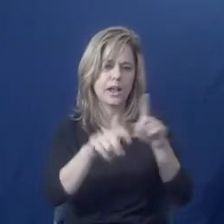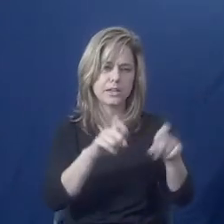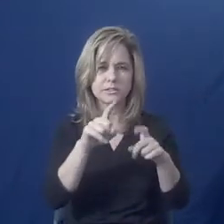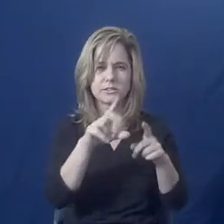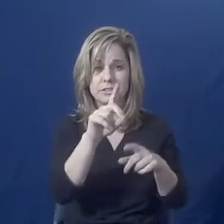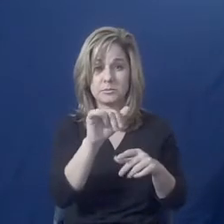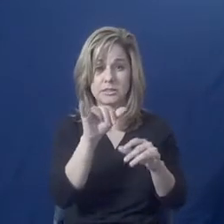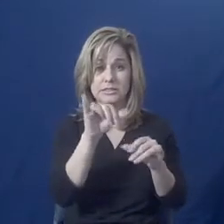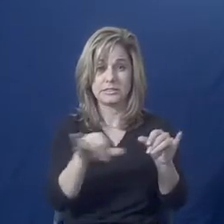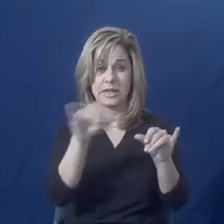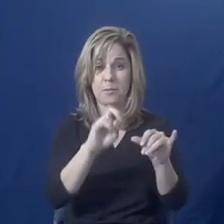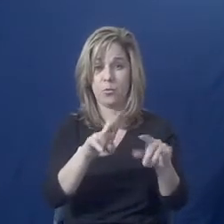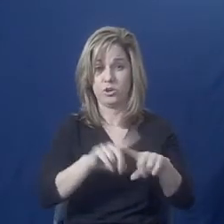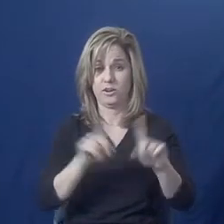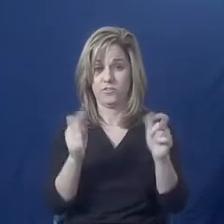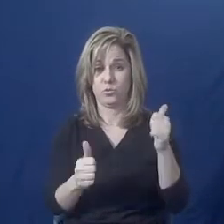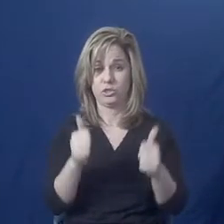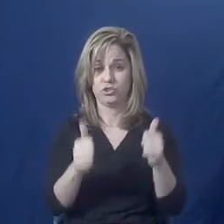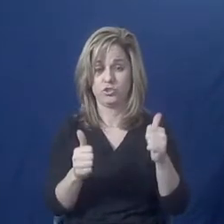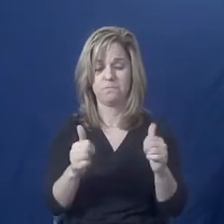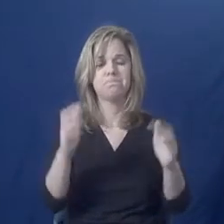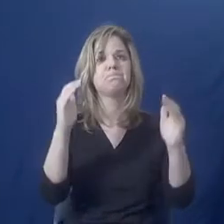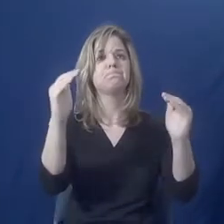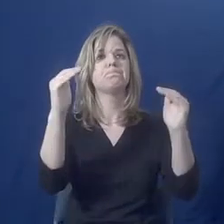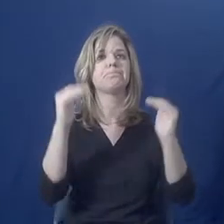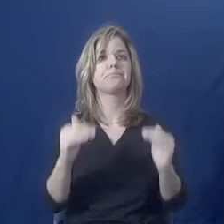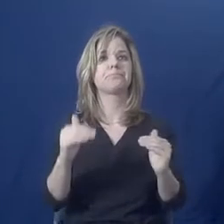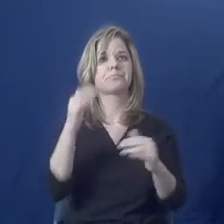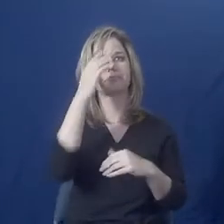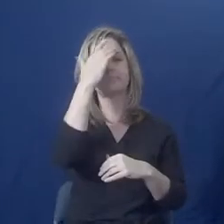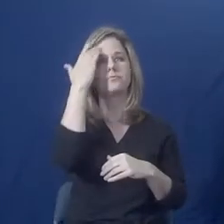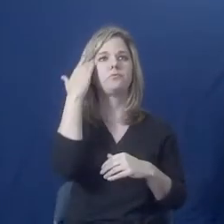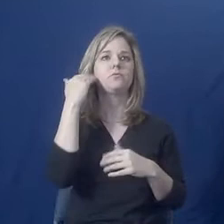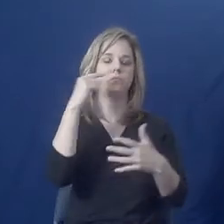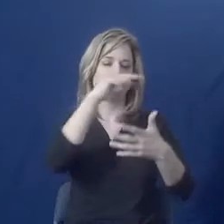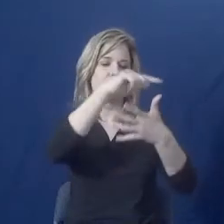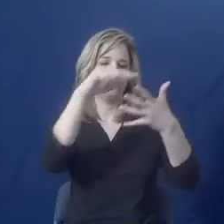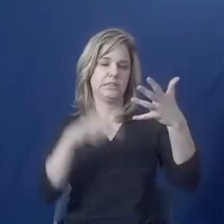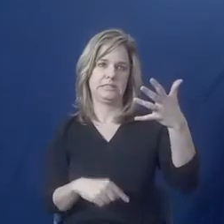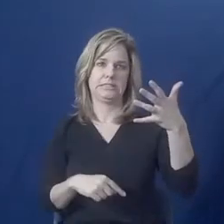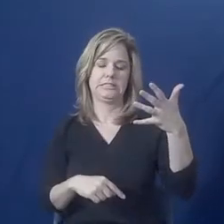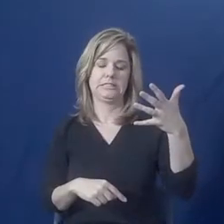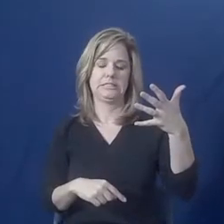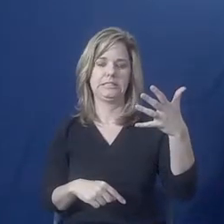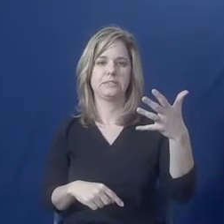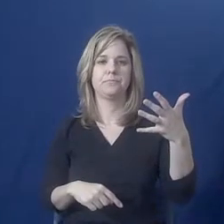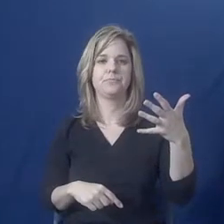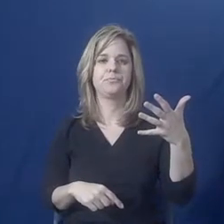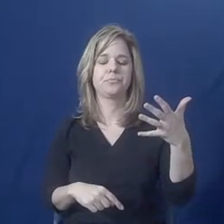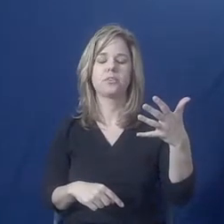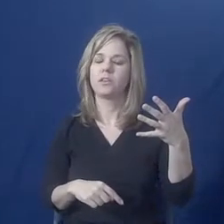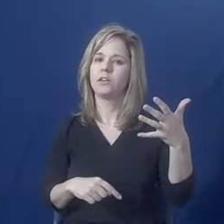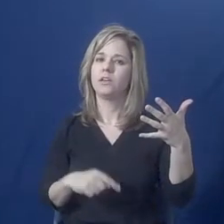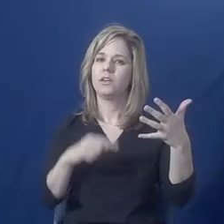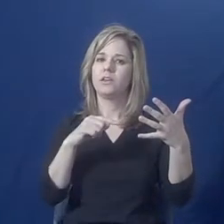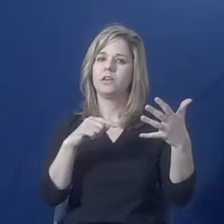If you go to the next slide, this slide has a list of things that are important